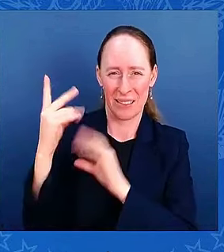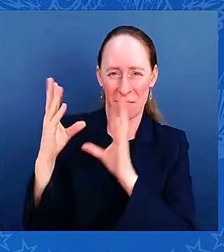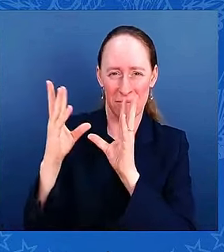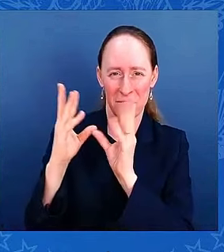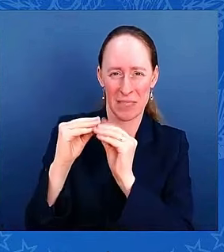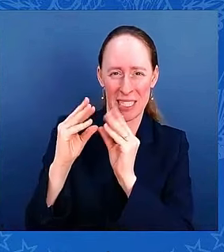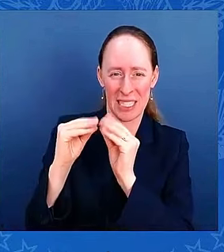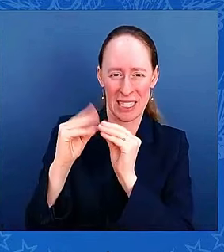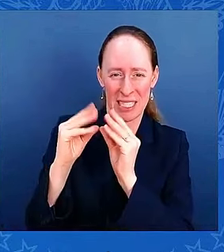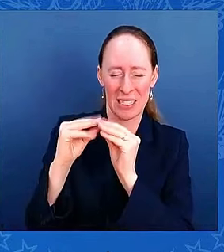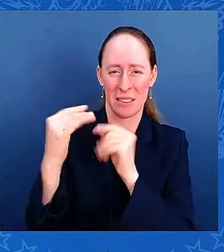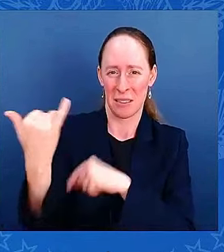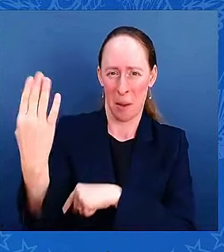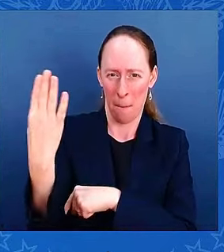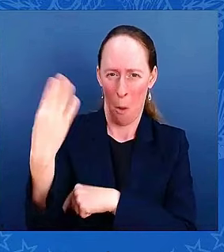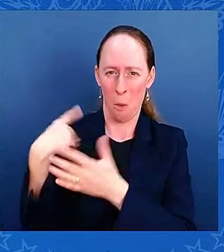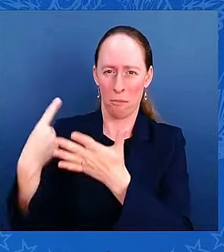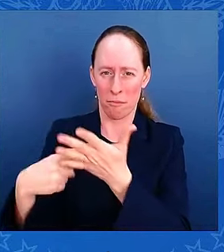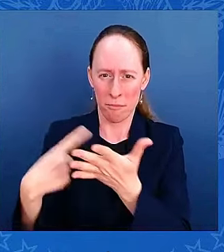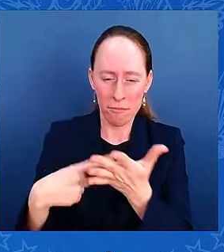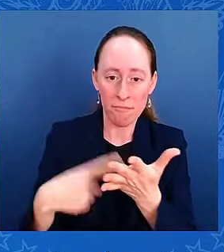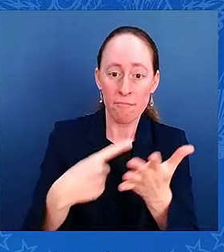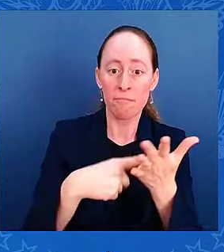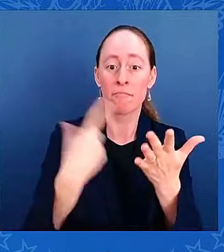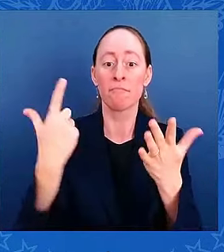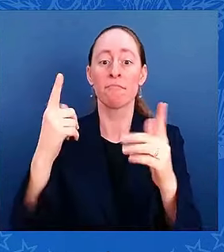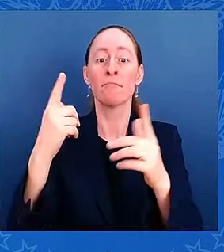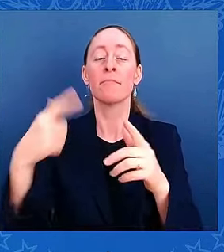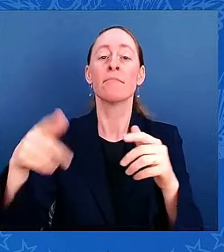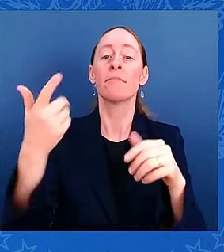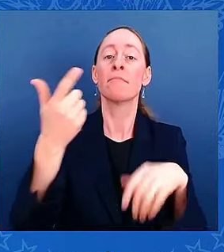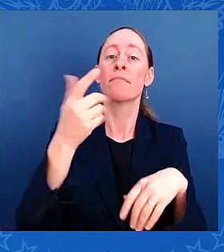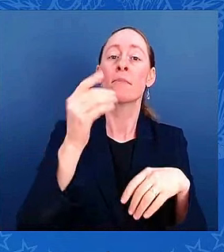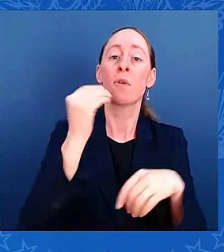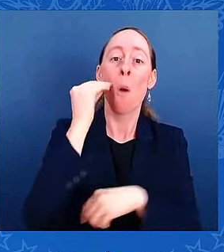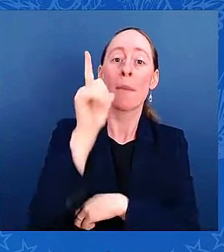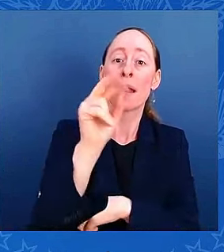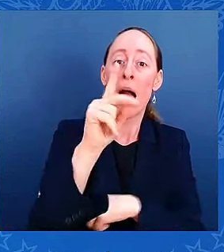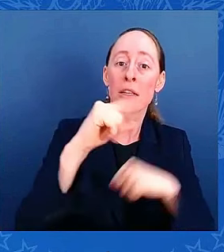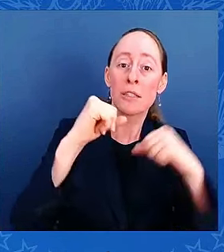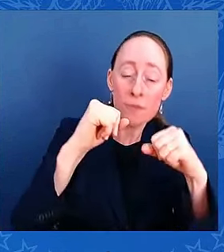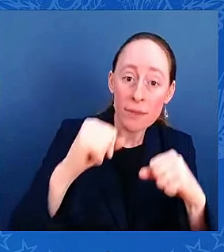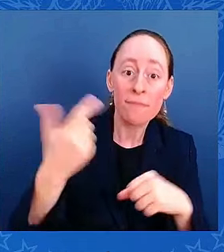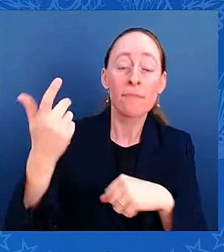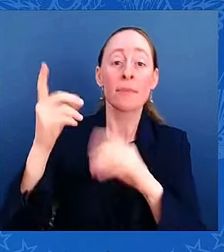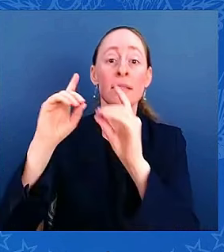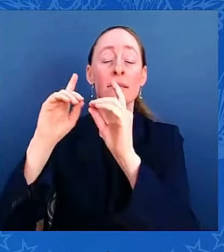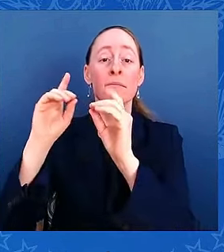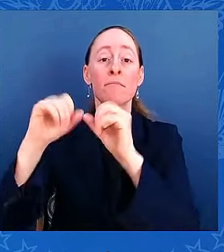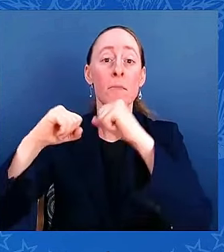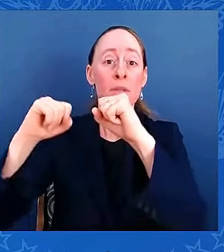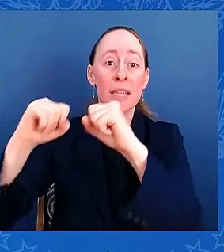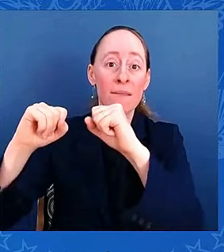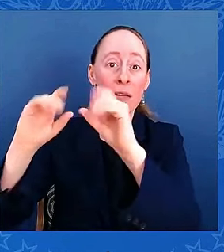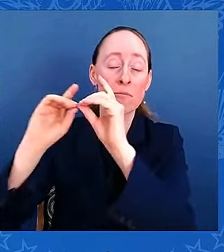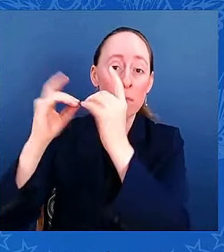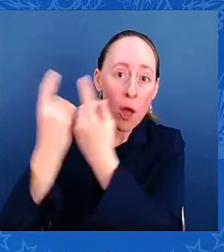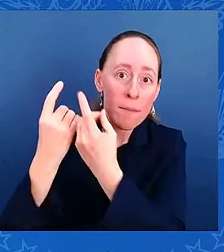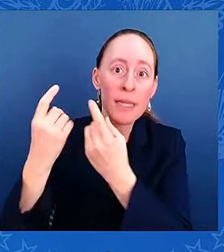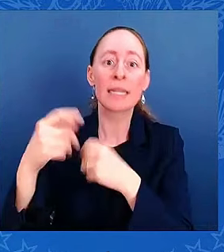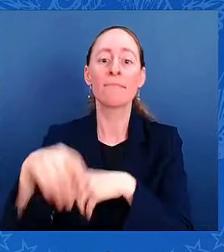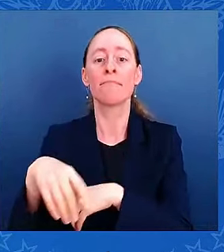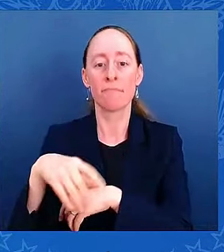Security, Department of Defense, including North Com commander, who has responsibility for providing defense support